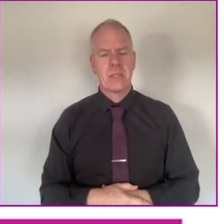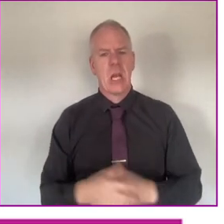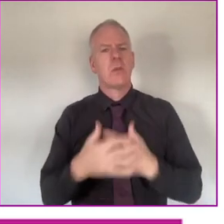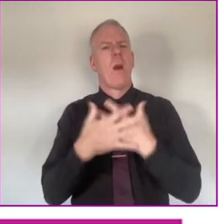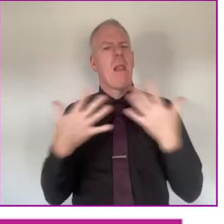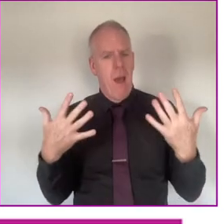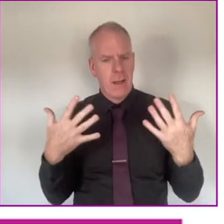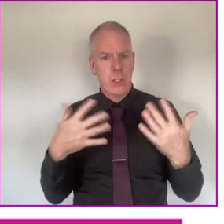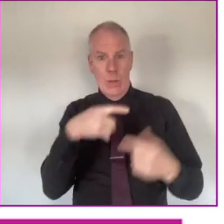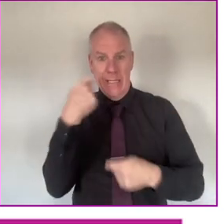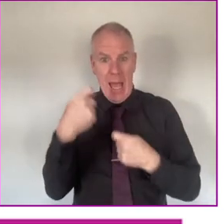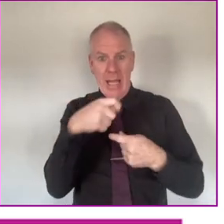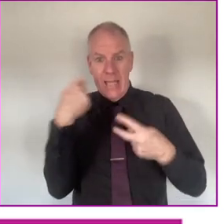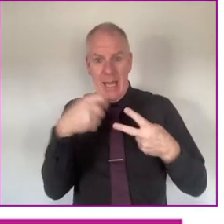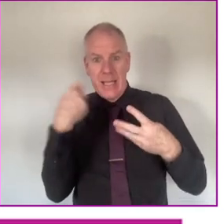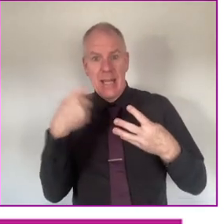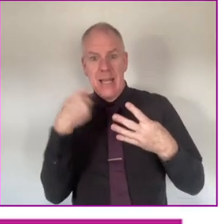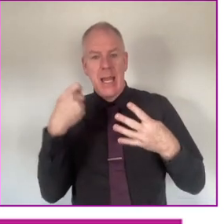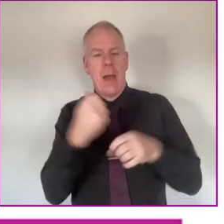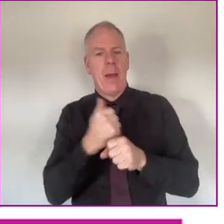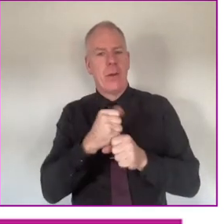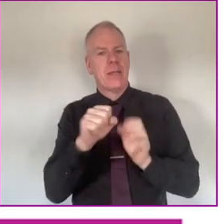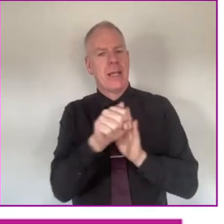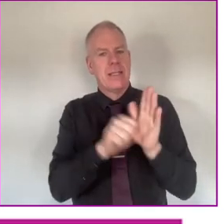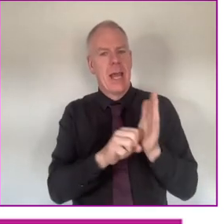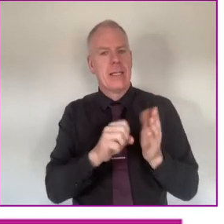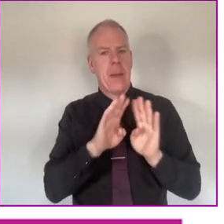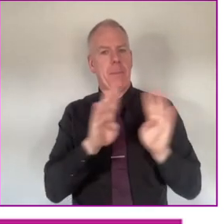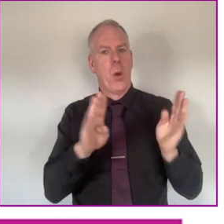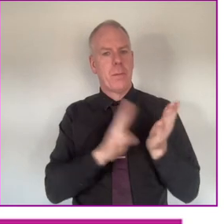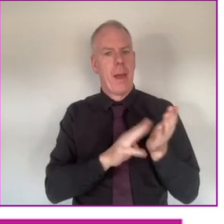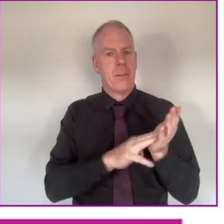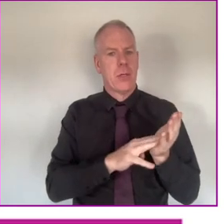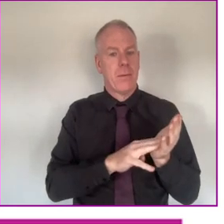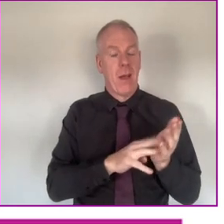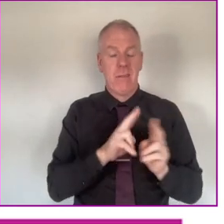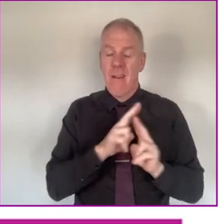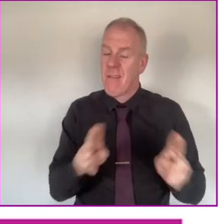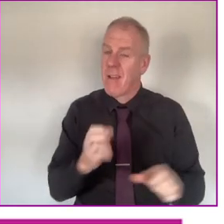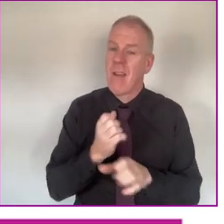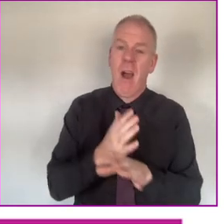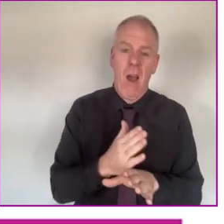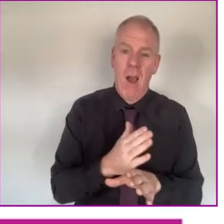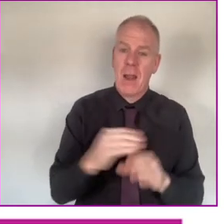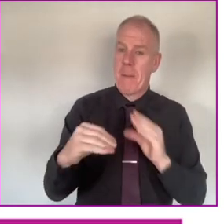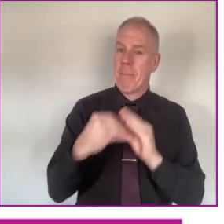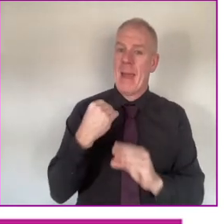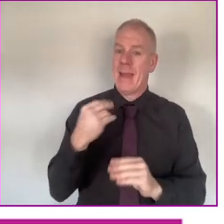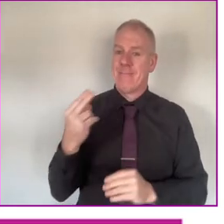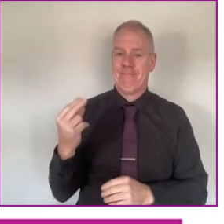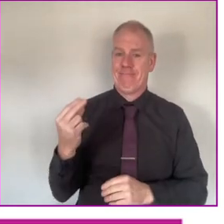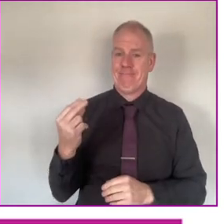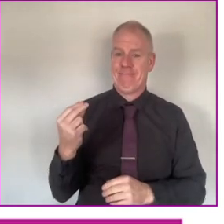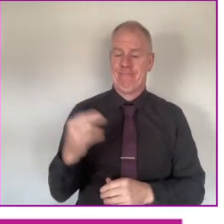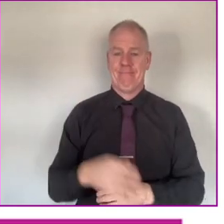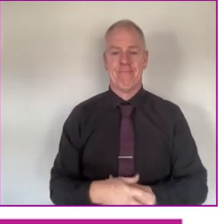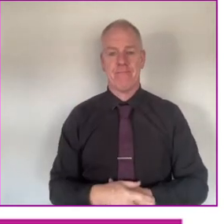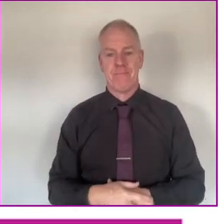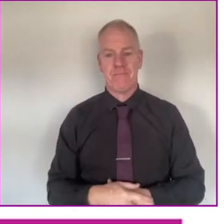So, I have lots of things to say about state board membership. And not all positions on state boards are paid.